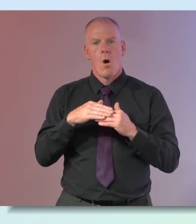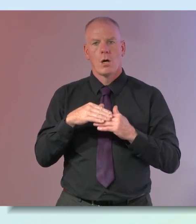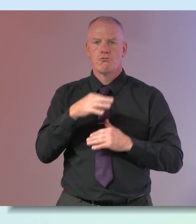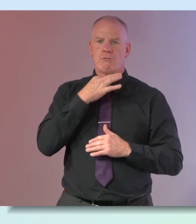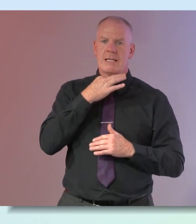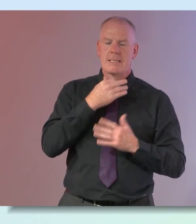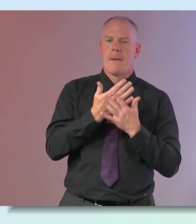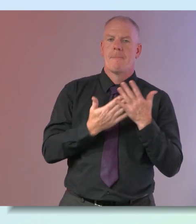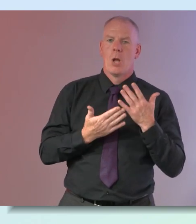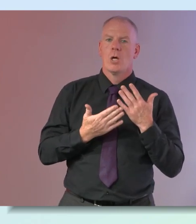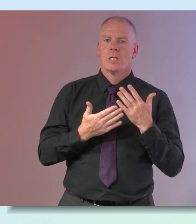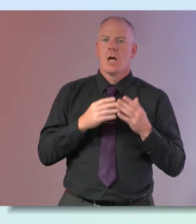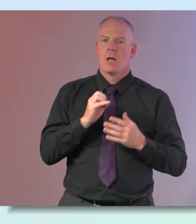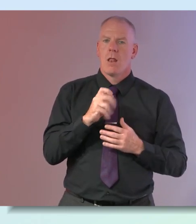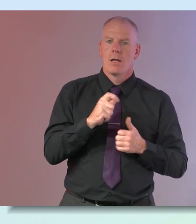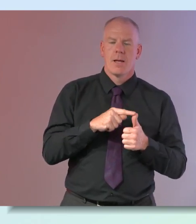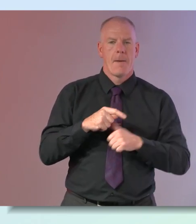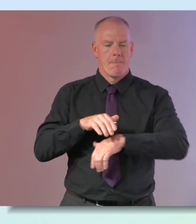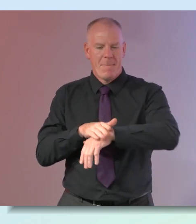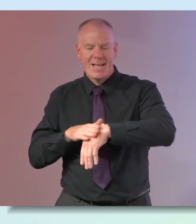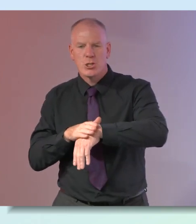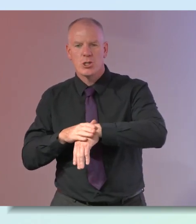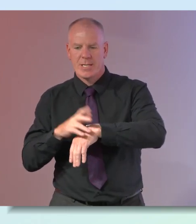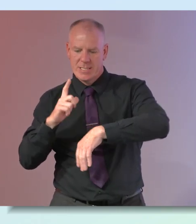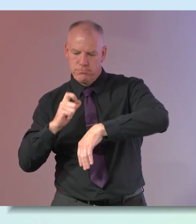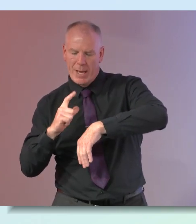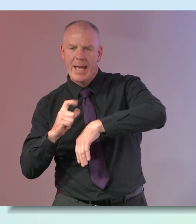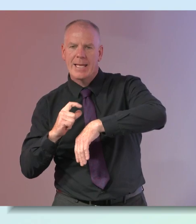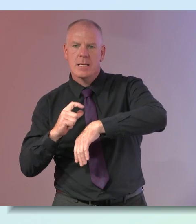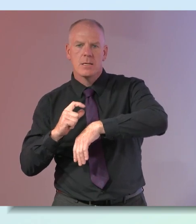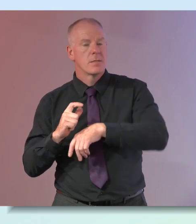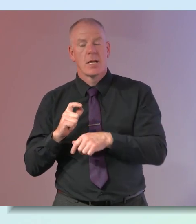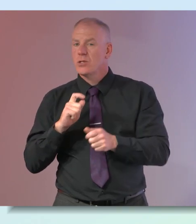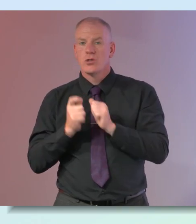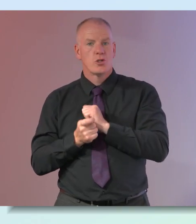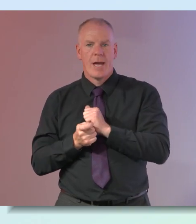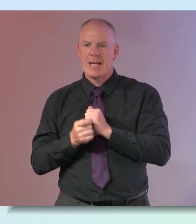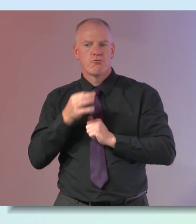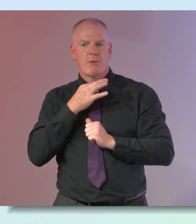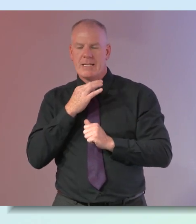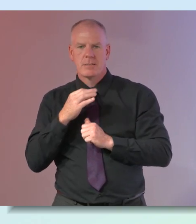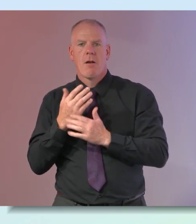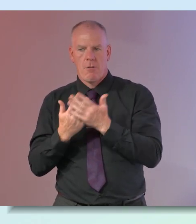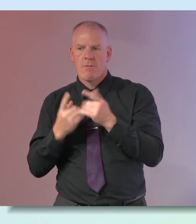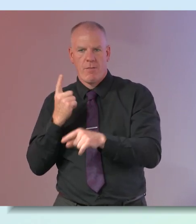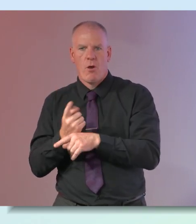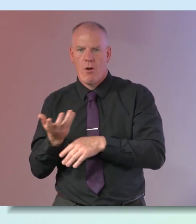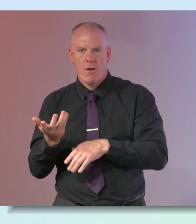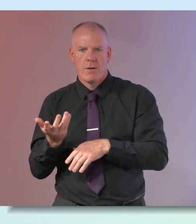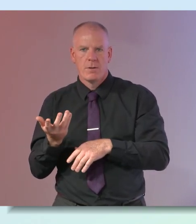if you use a patch or a gel or a spray gel it doesn't change your baseline risk of blood clot at all